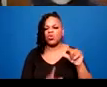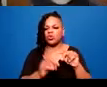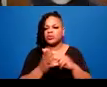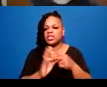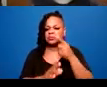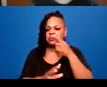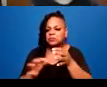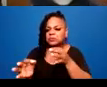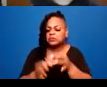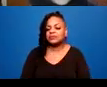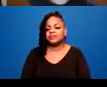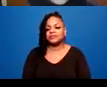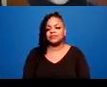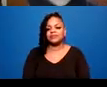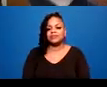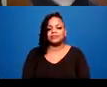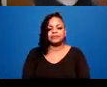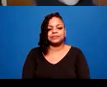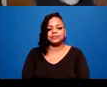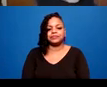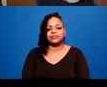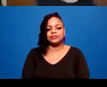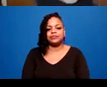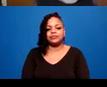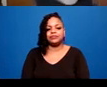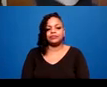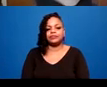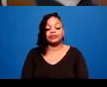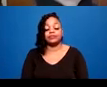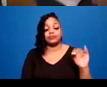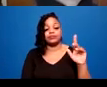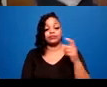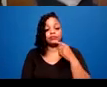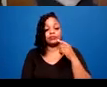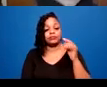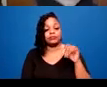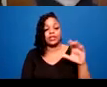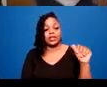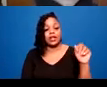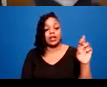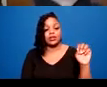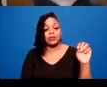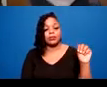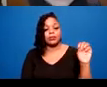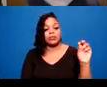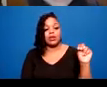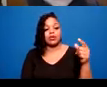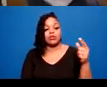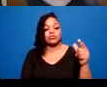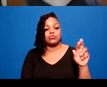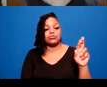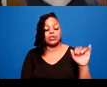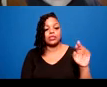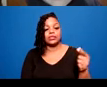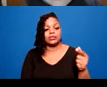Nicole is saying that care mongering is the similar description to, I think, mutual aid